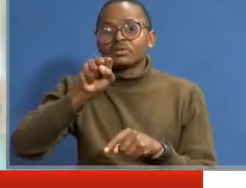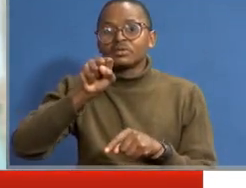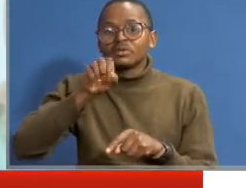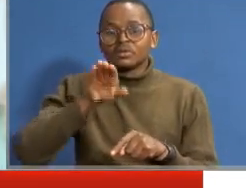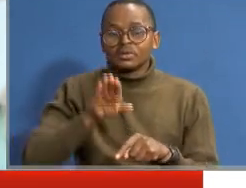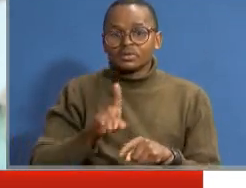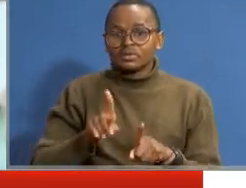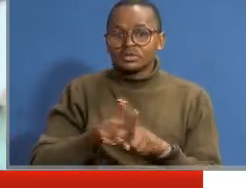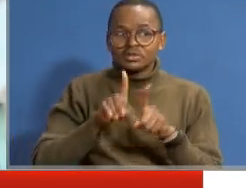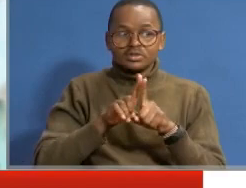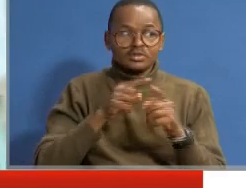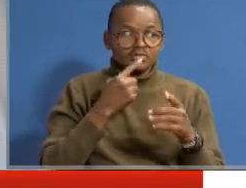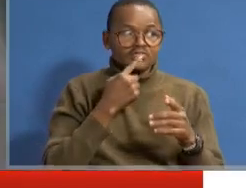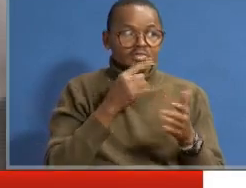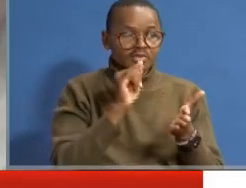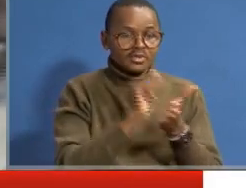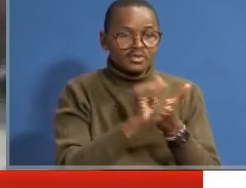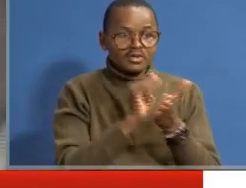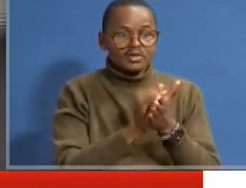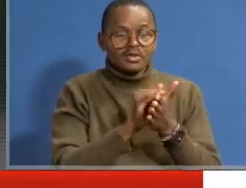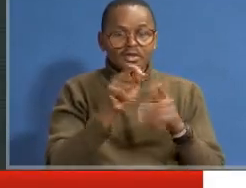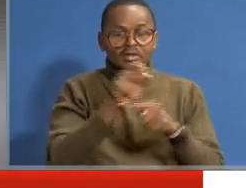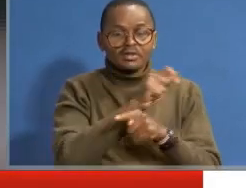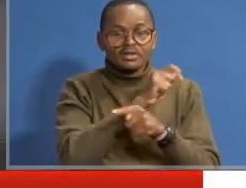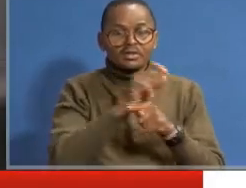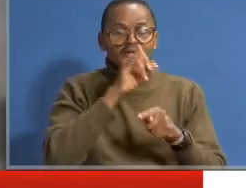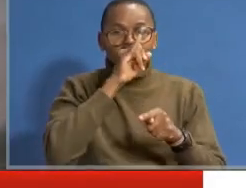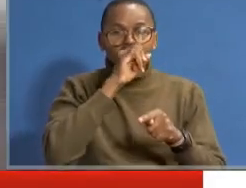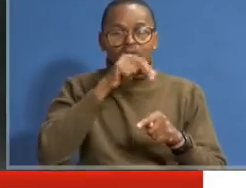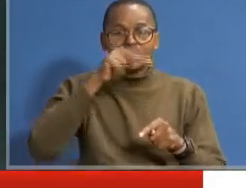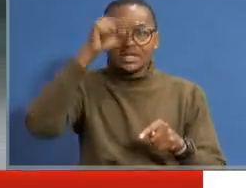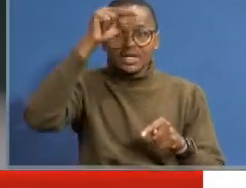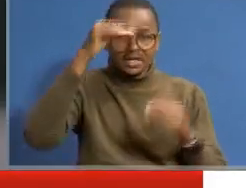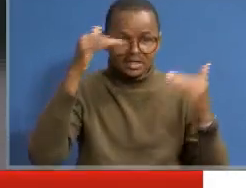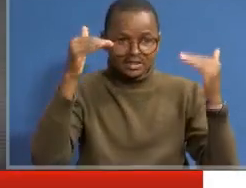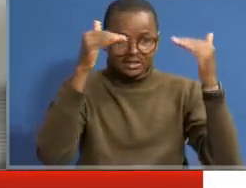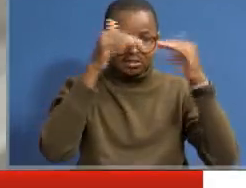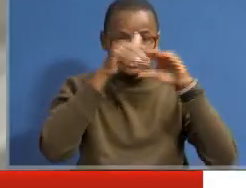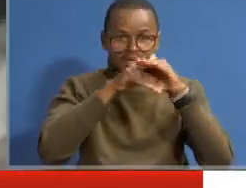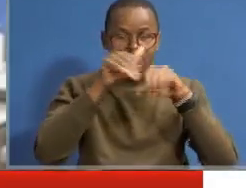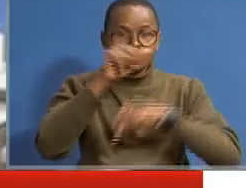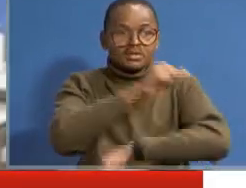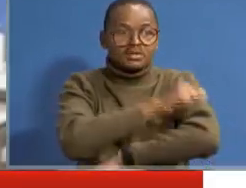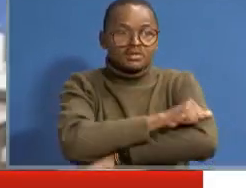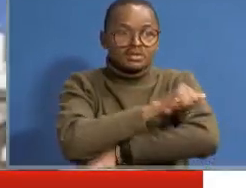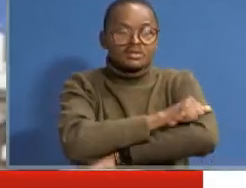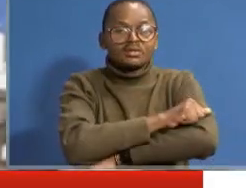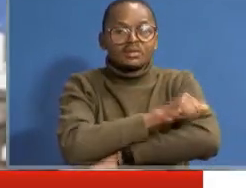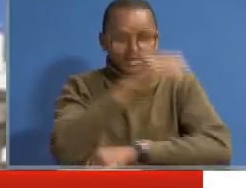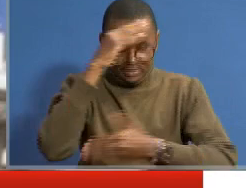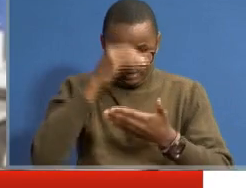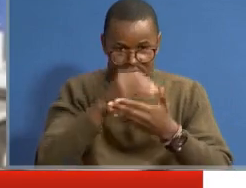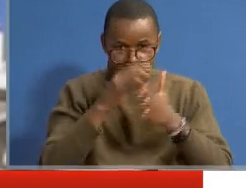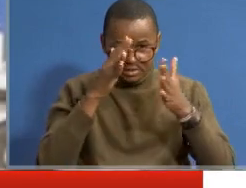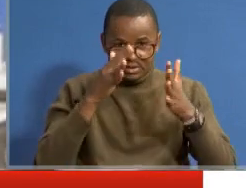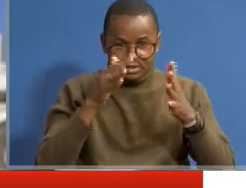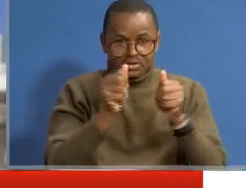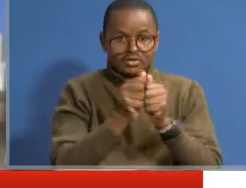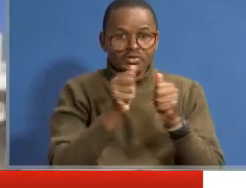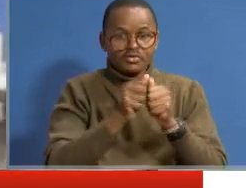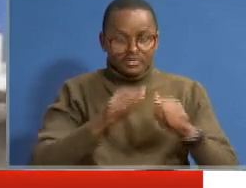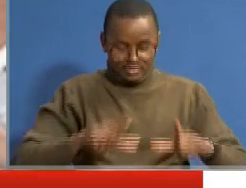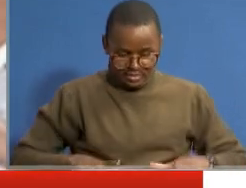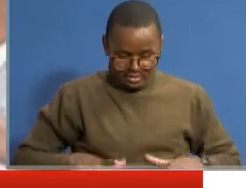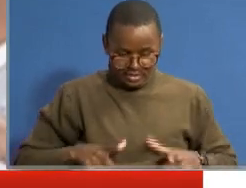Karanja also points out that vocational training is the highest level of learning in the school whereby learners are equipped with life